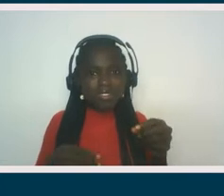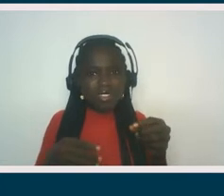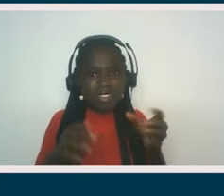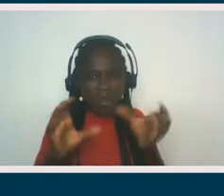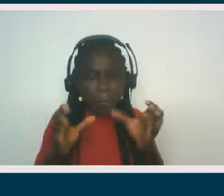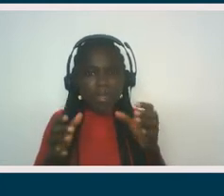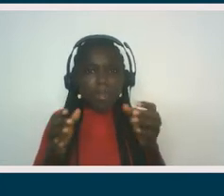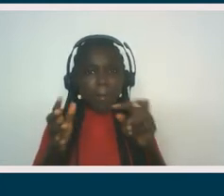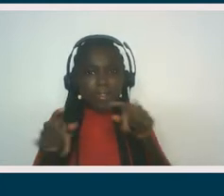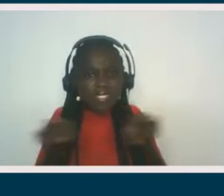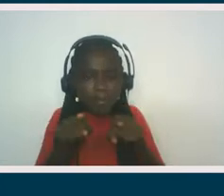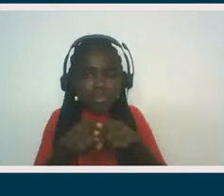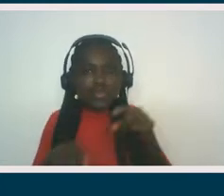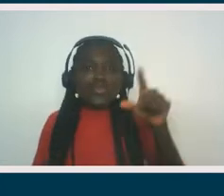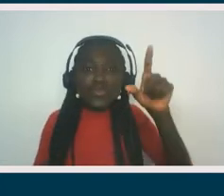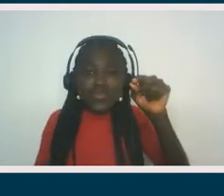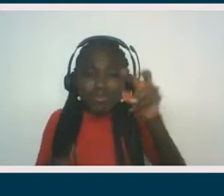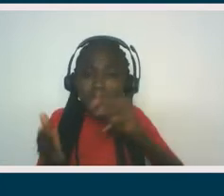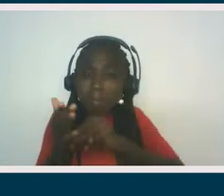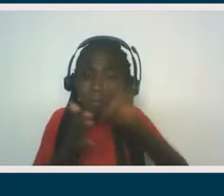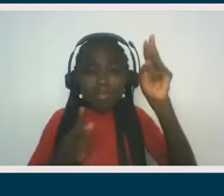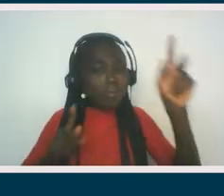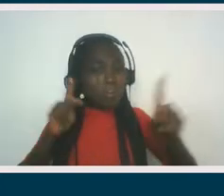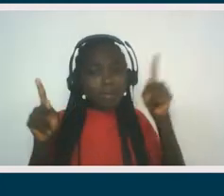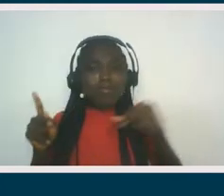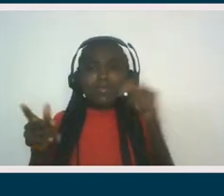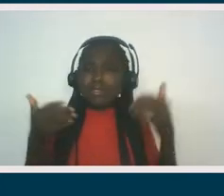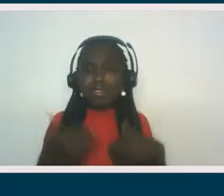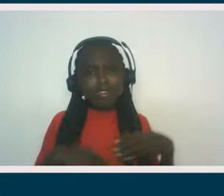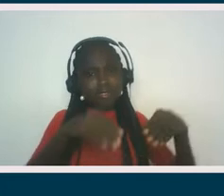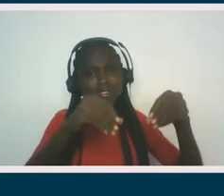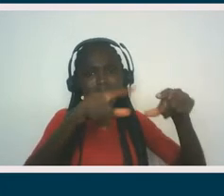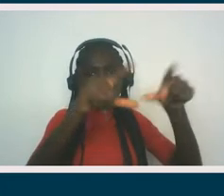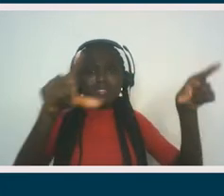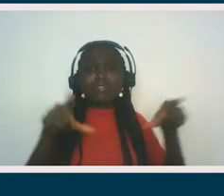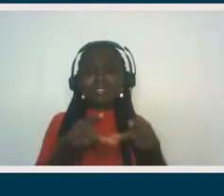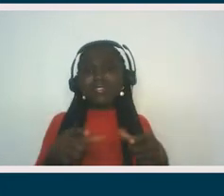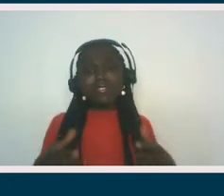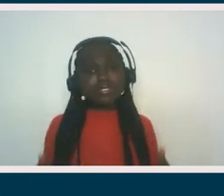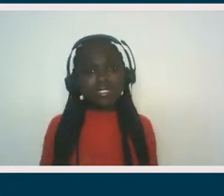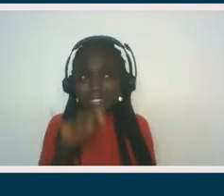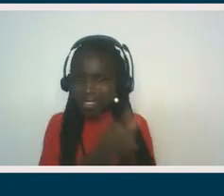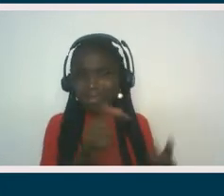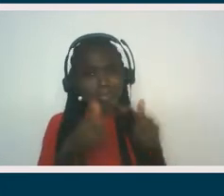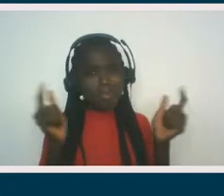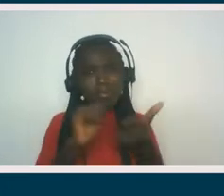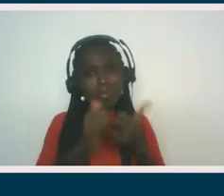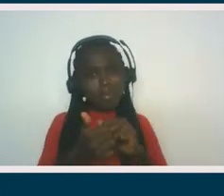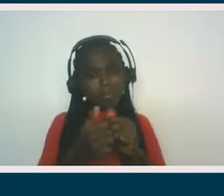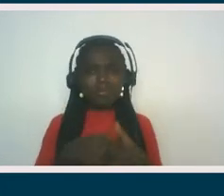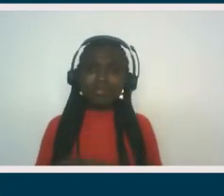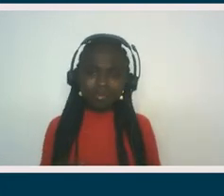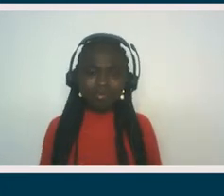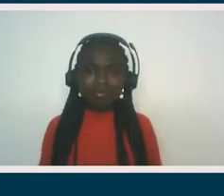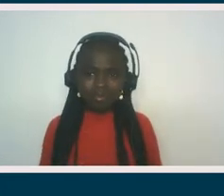squatters. You know, they, they don't own land and, and it, and it's a problem. So we have that issue and it